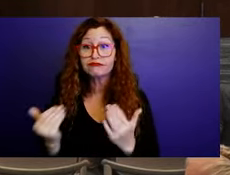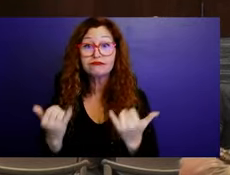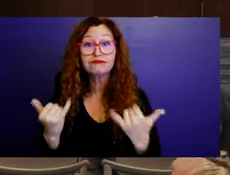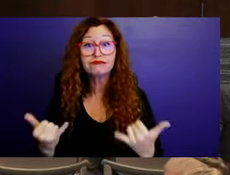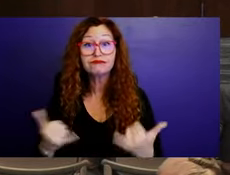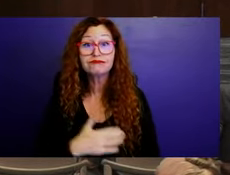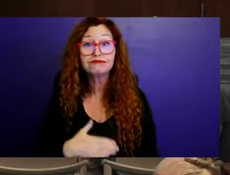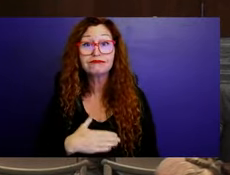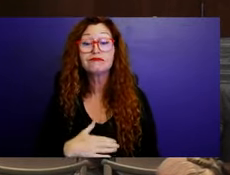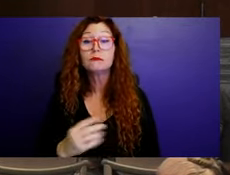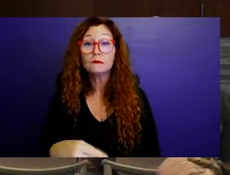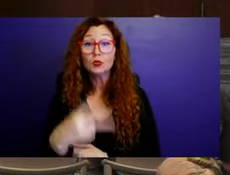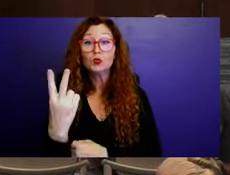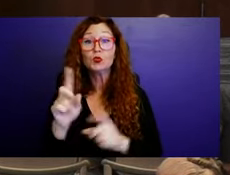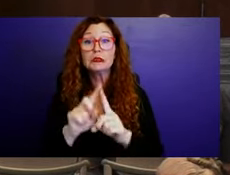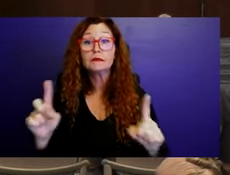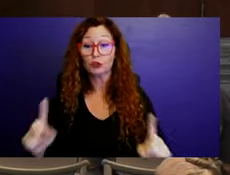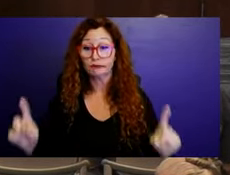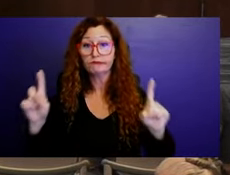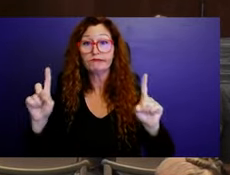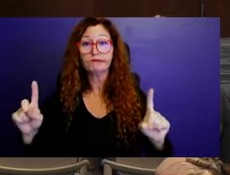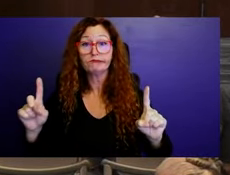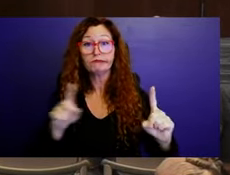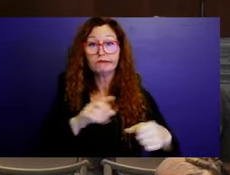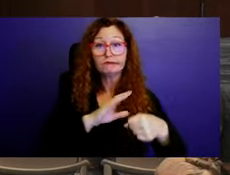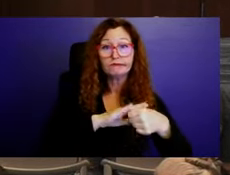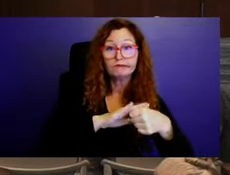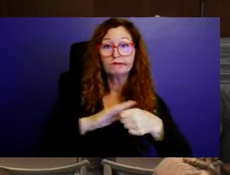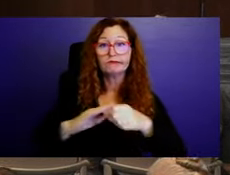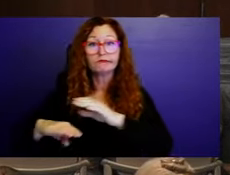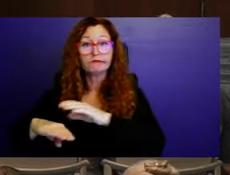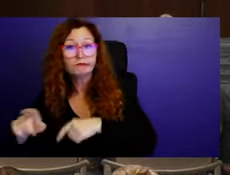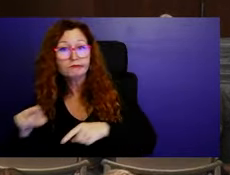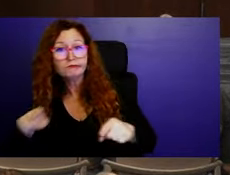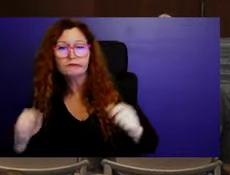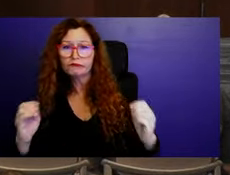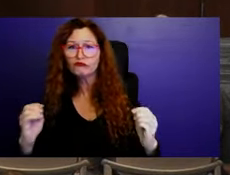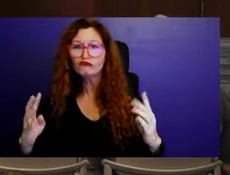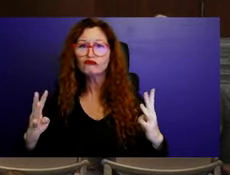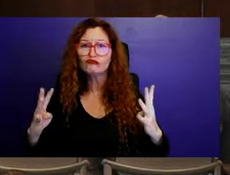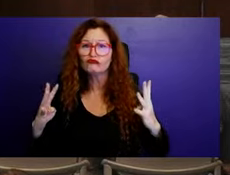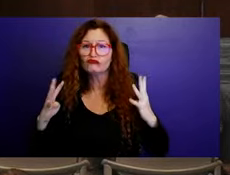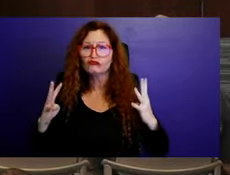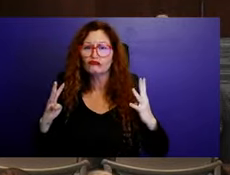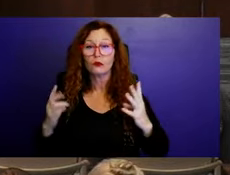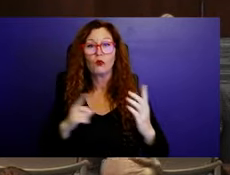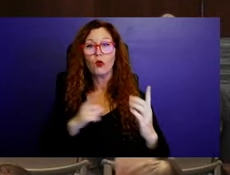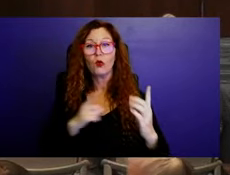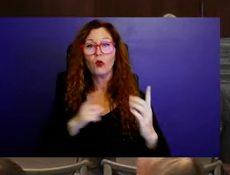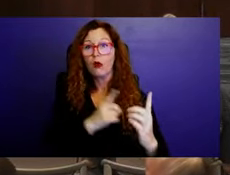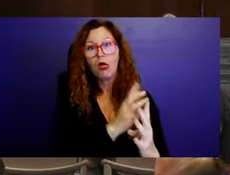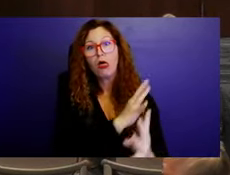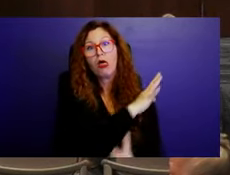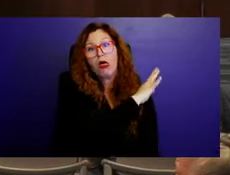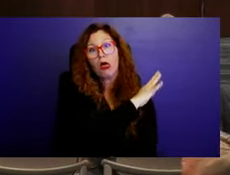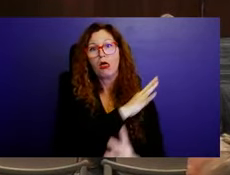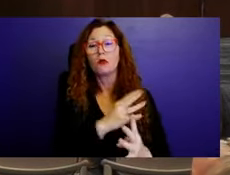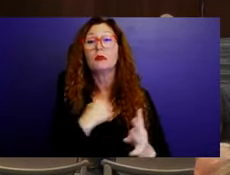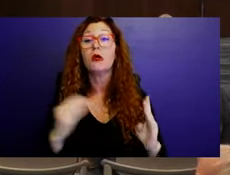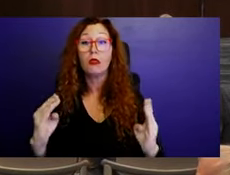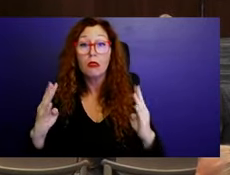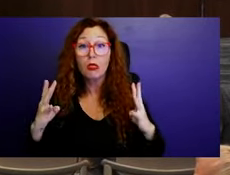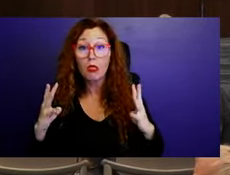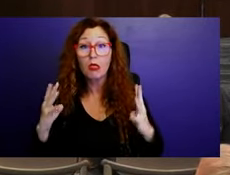that you are interested in speaking. We will go back and forth between the two sides. So now we will go to the left. All right. So